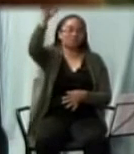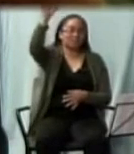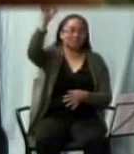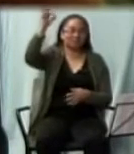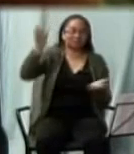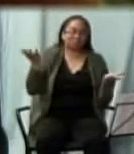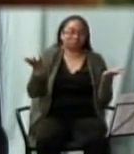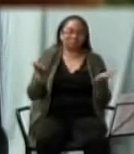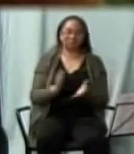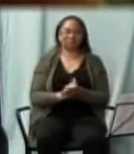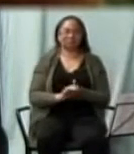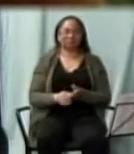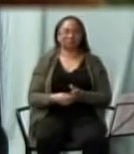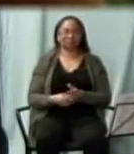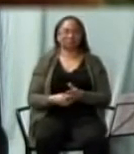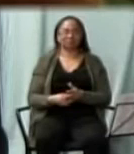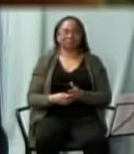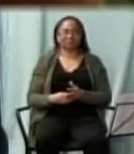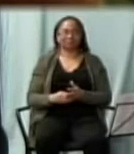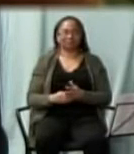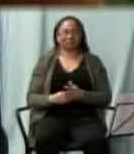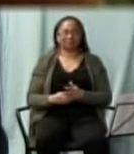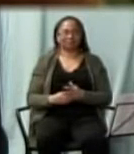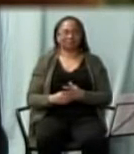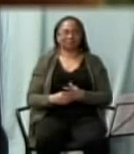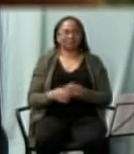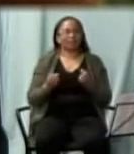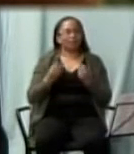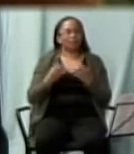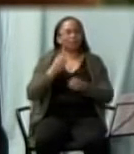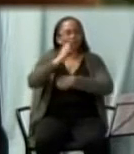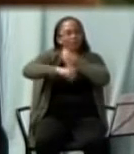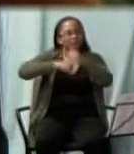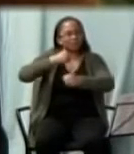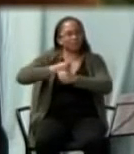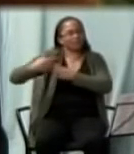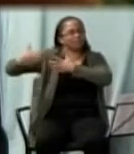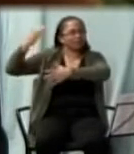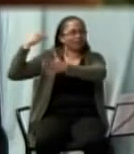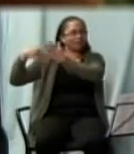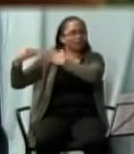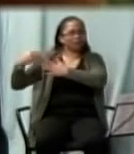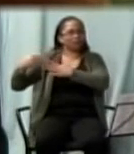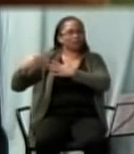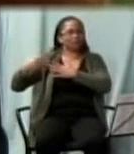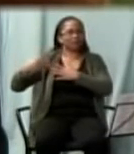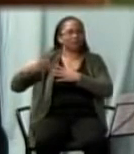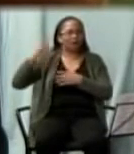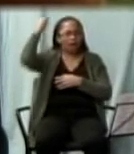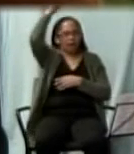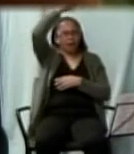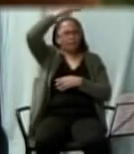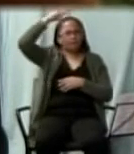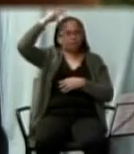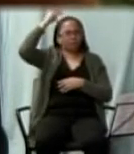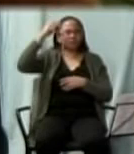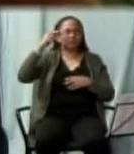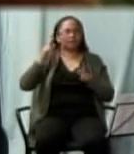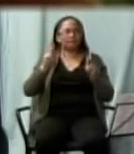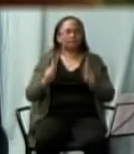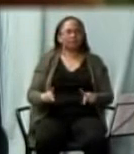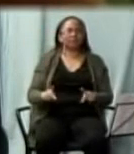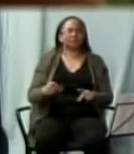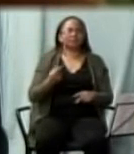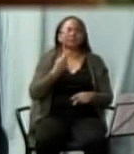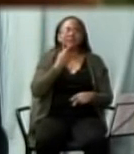Now many years ago a young Muslim came to me said